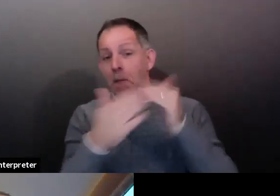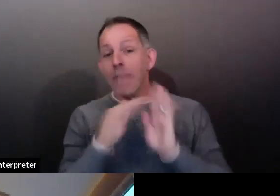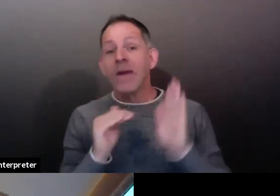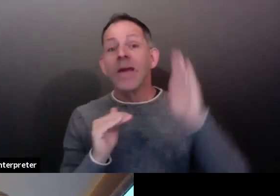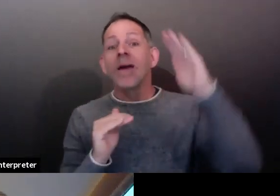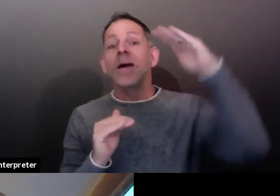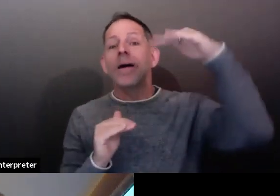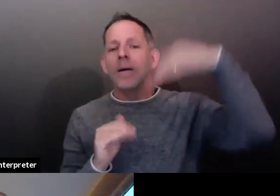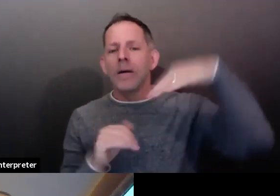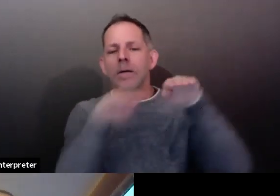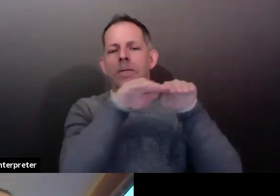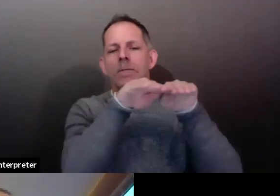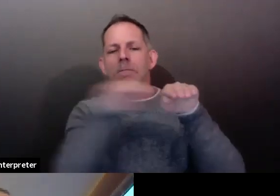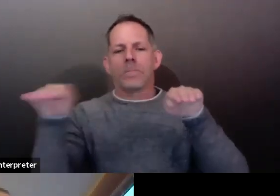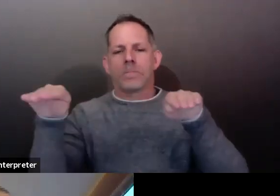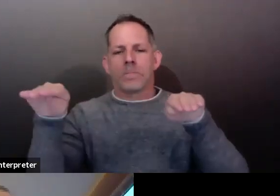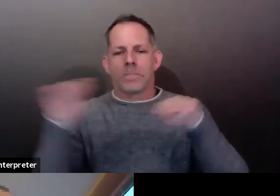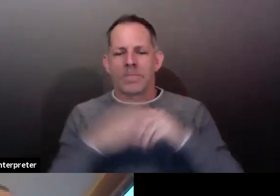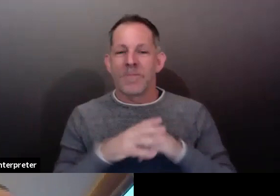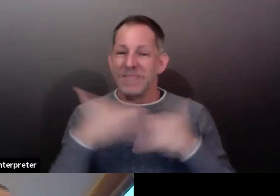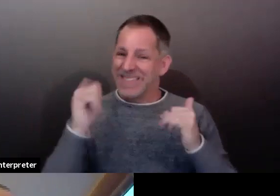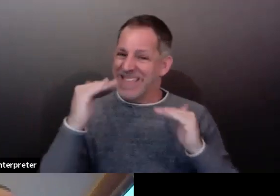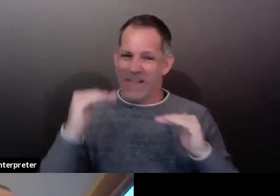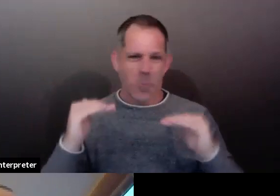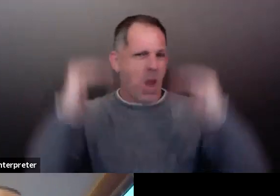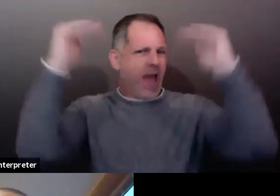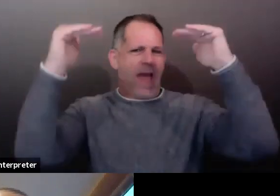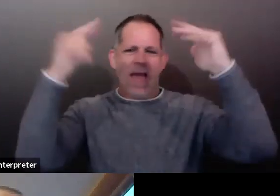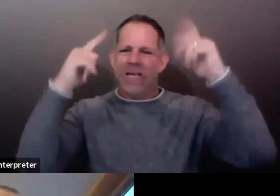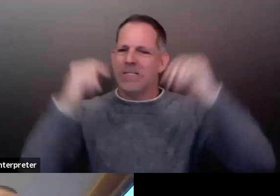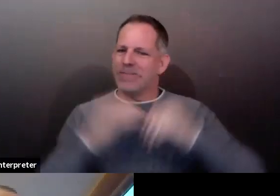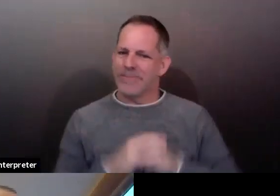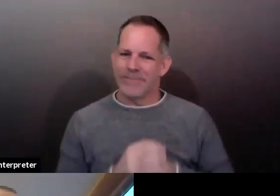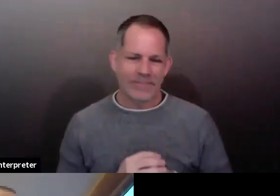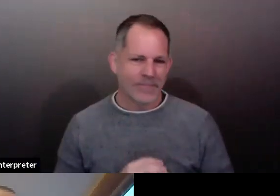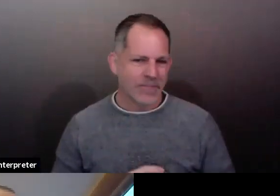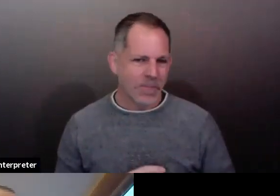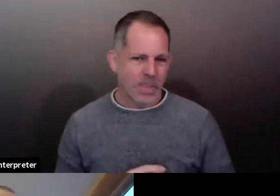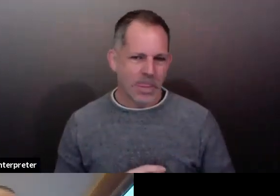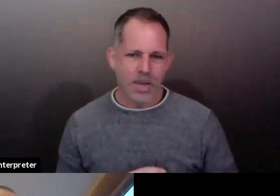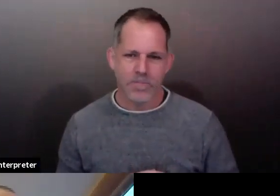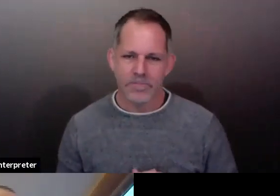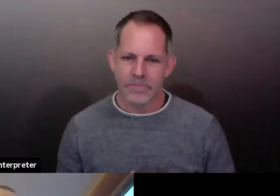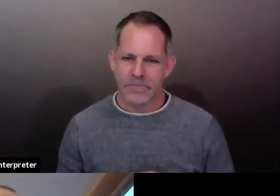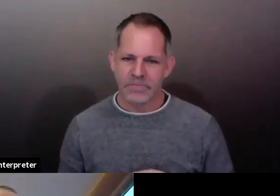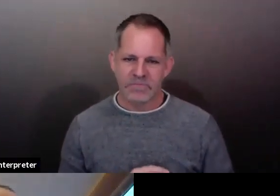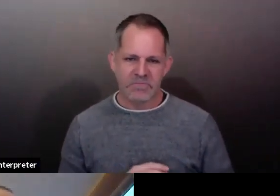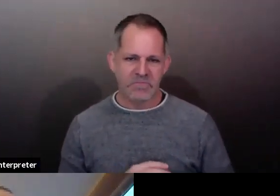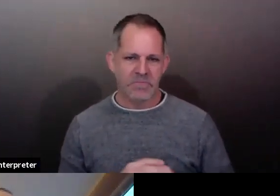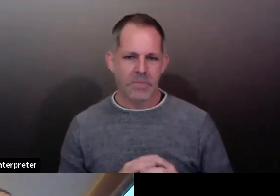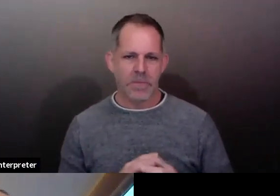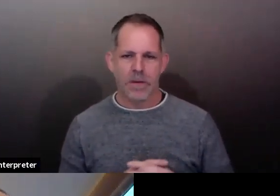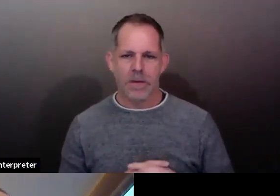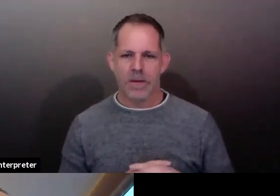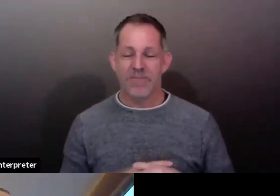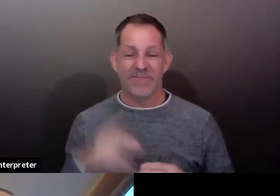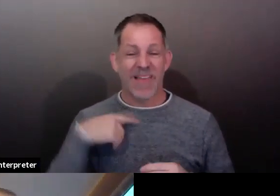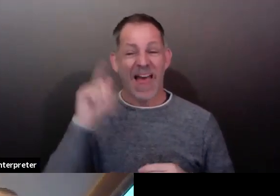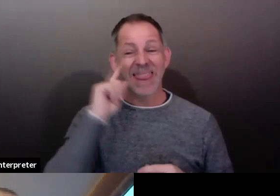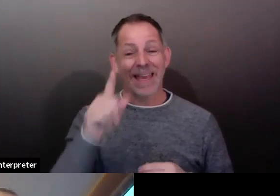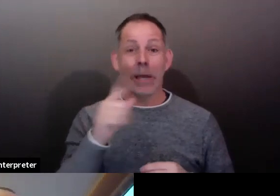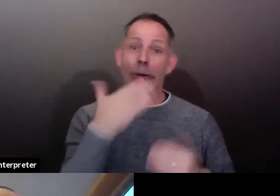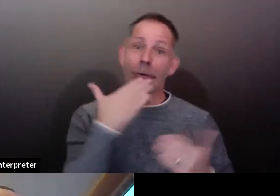would like to see. So I guess some mixed messages, but the bottom line is